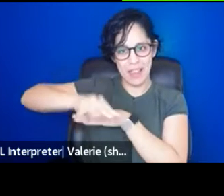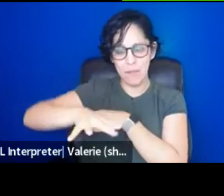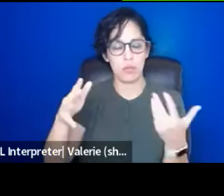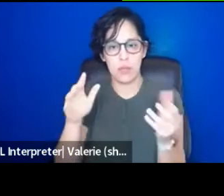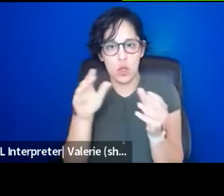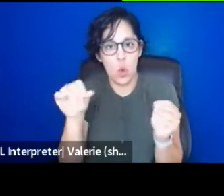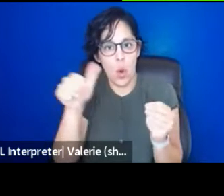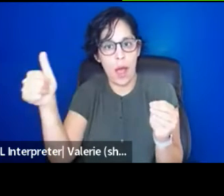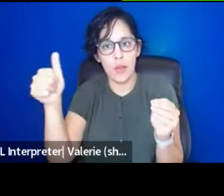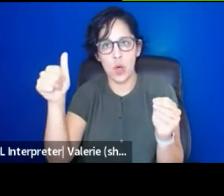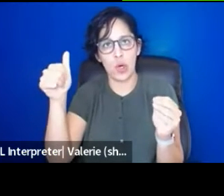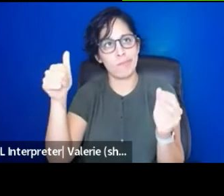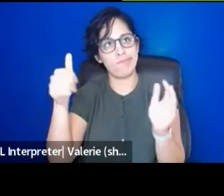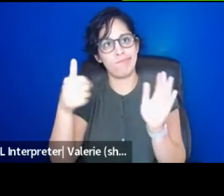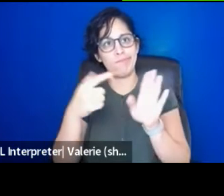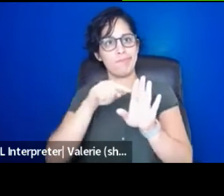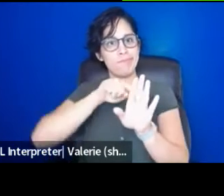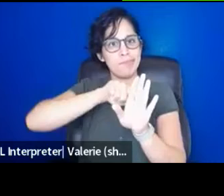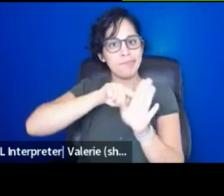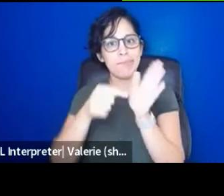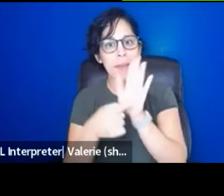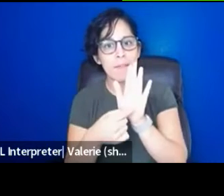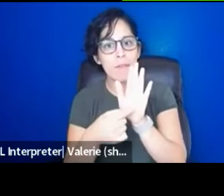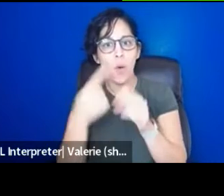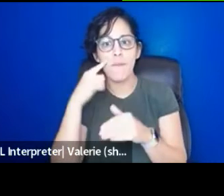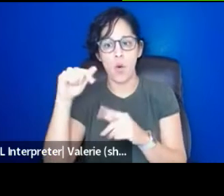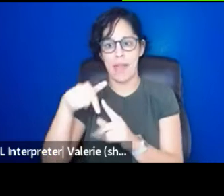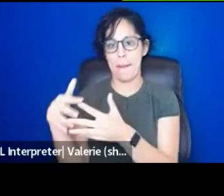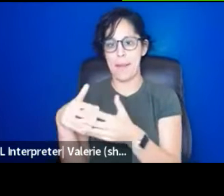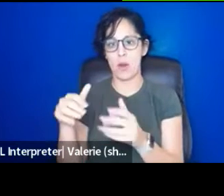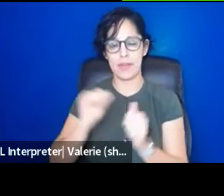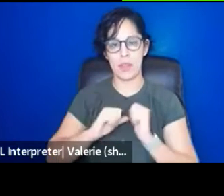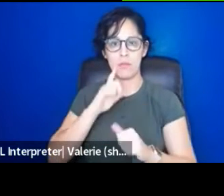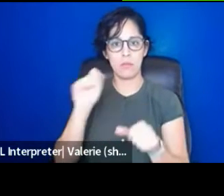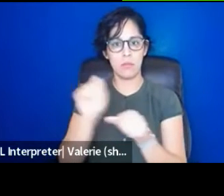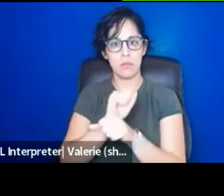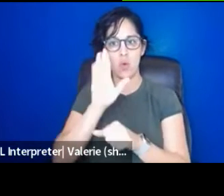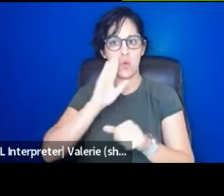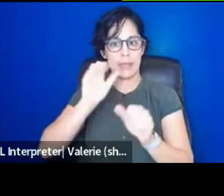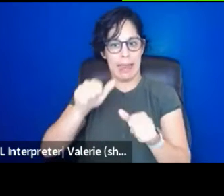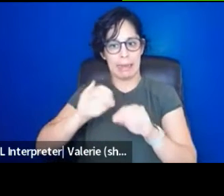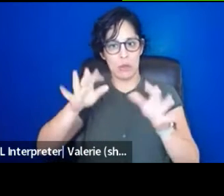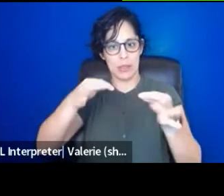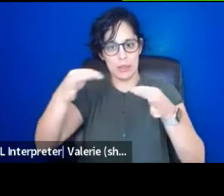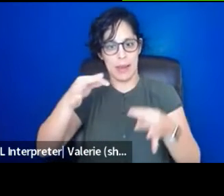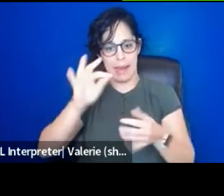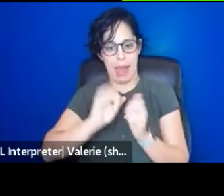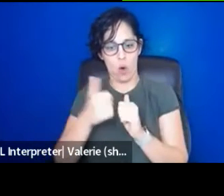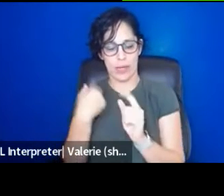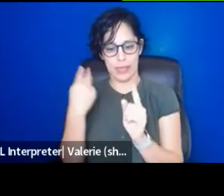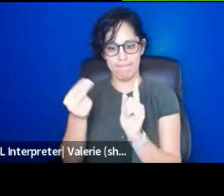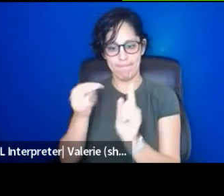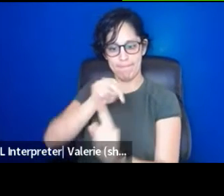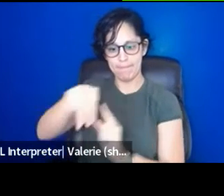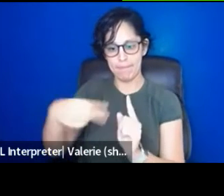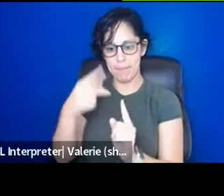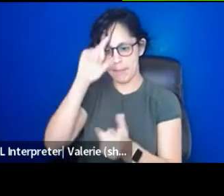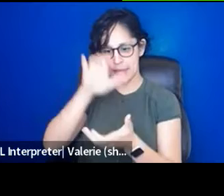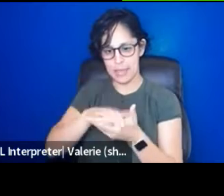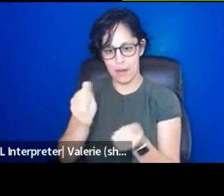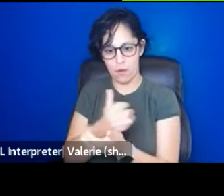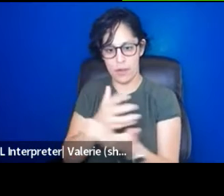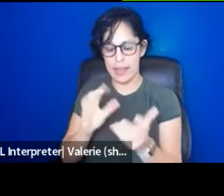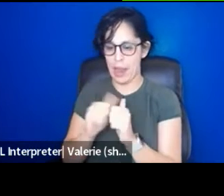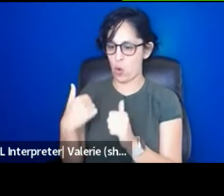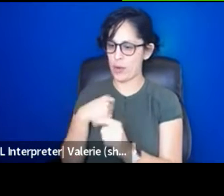the American theater. I think, you know, that's more effective in a way of like looking at it, right? Like the, the way we've contorted ourselves into convincing ourselves